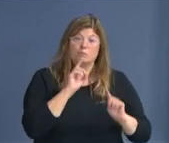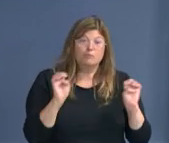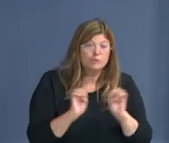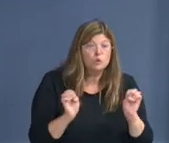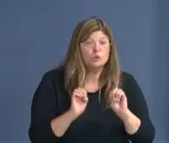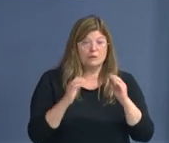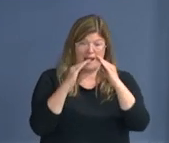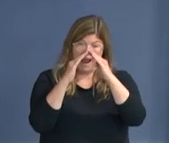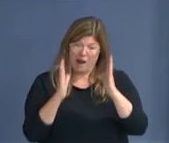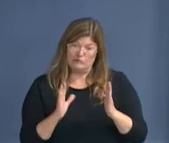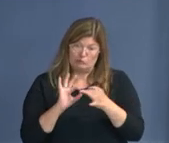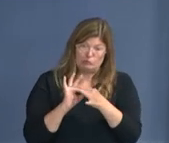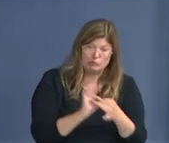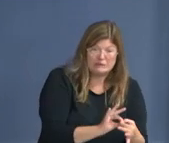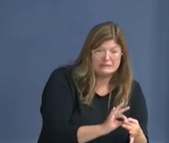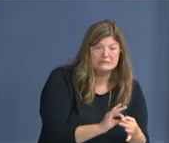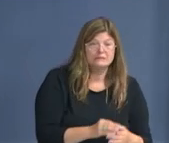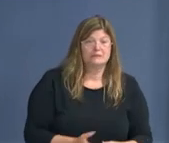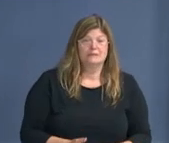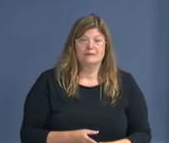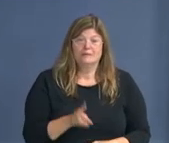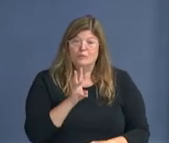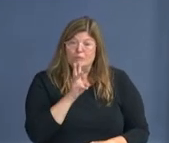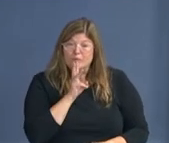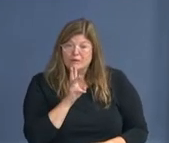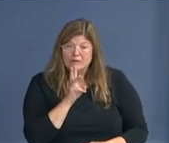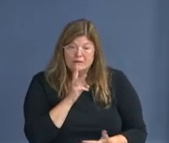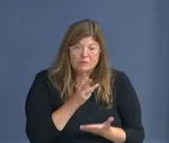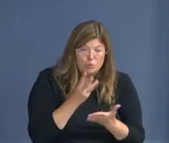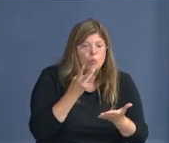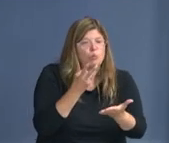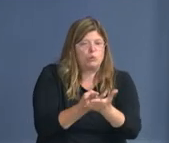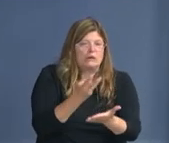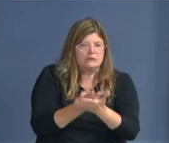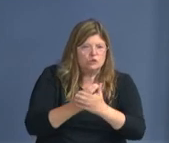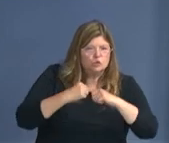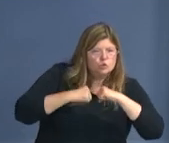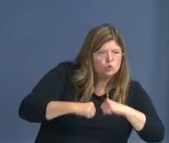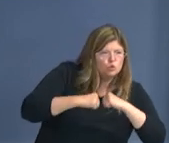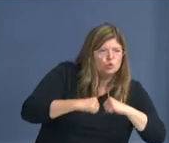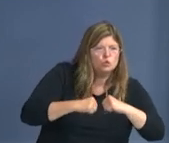to prosecutions, restorative justice programs, re-entry supports,